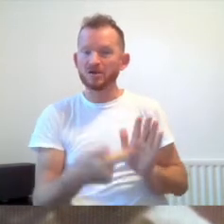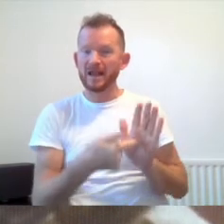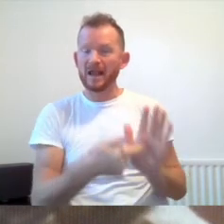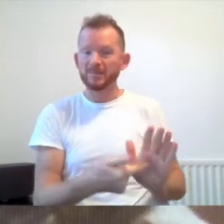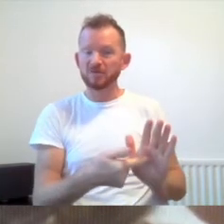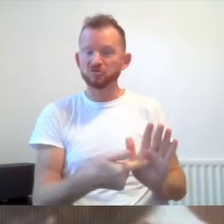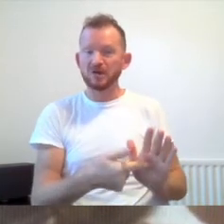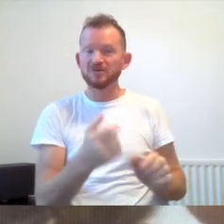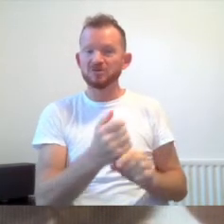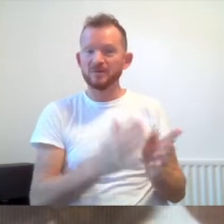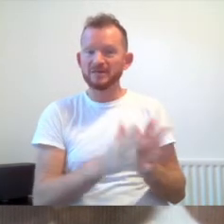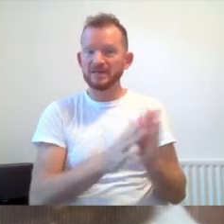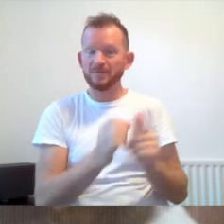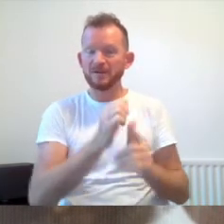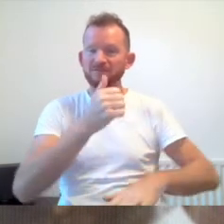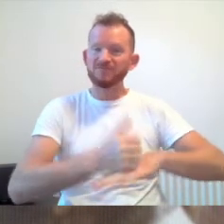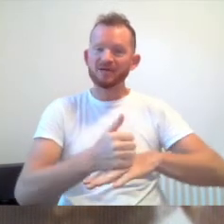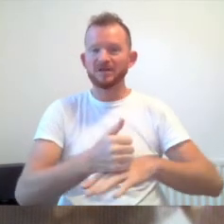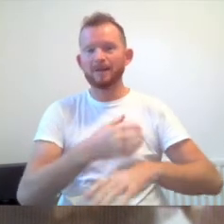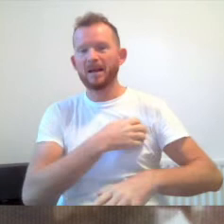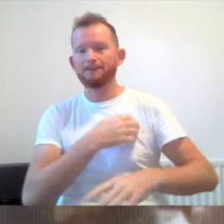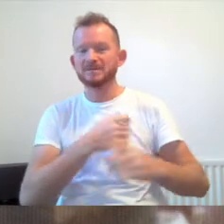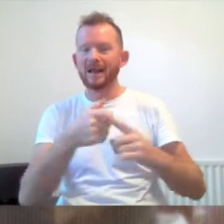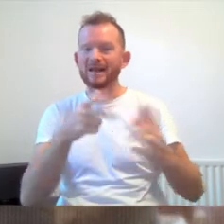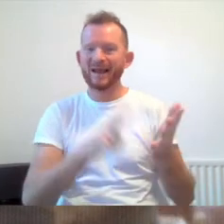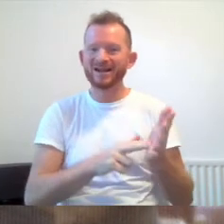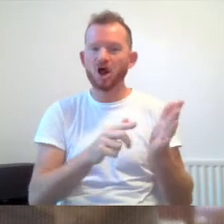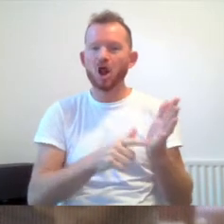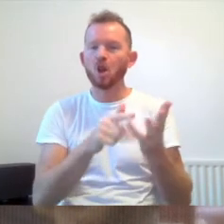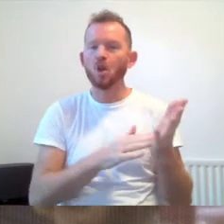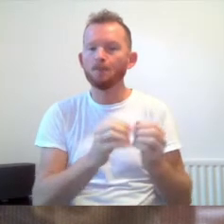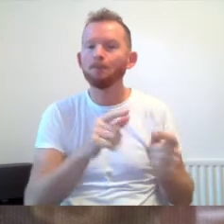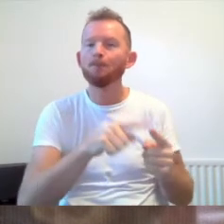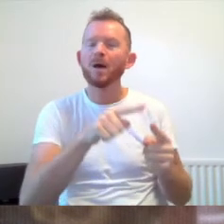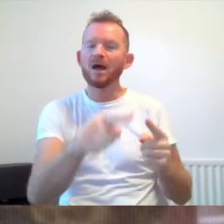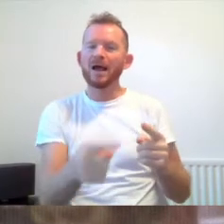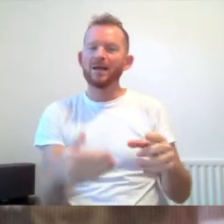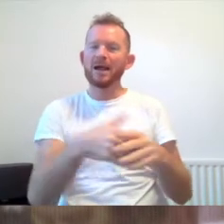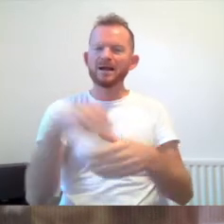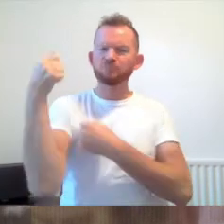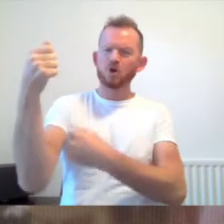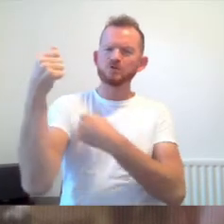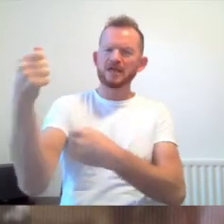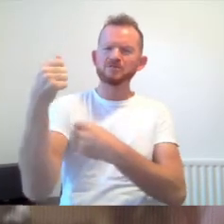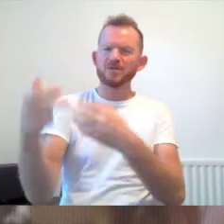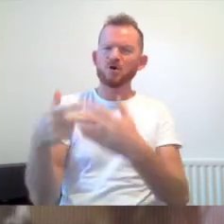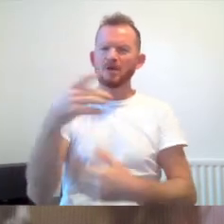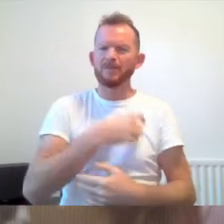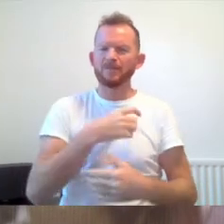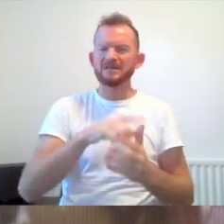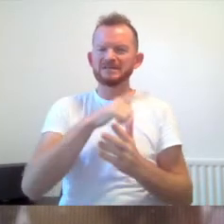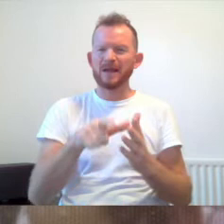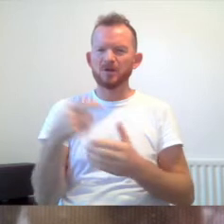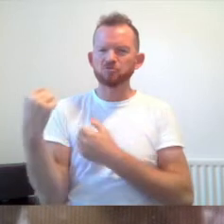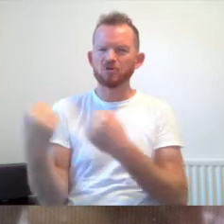GMCDP's founding members, Ken Lum, taking part in a protest with other members of a disabled drivers group